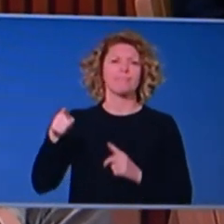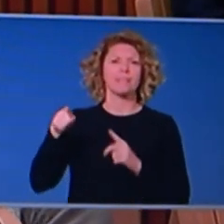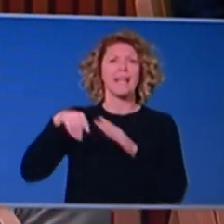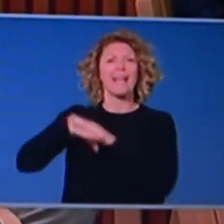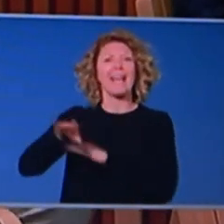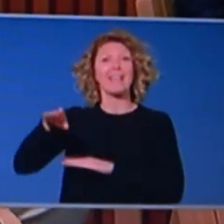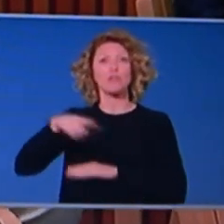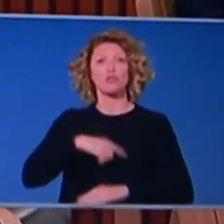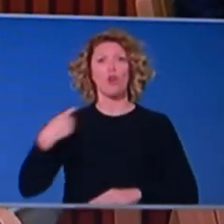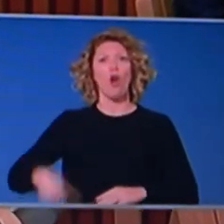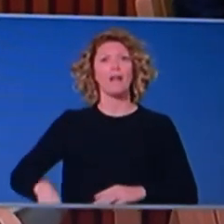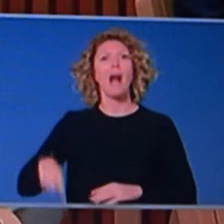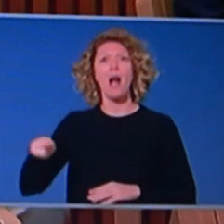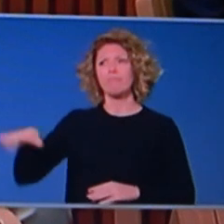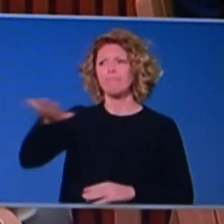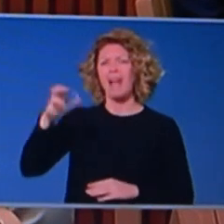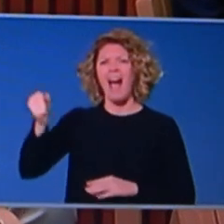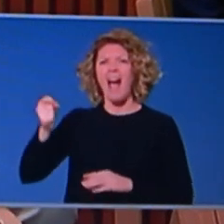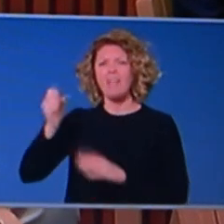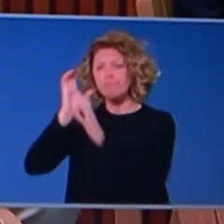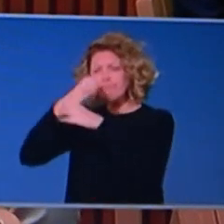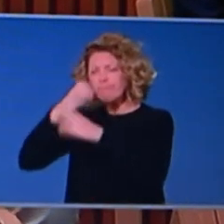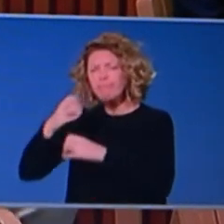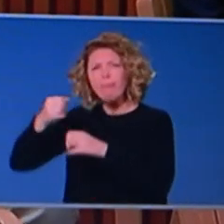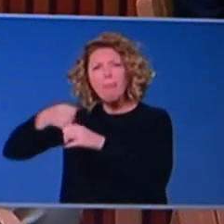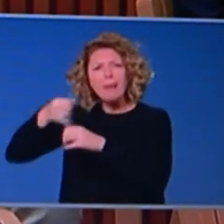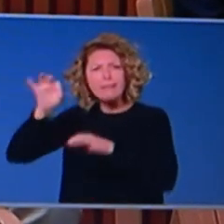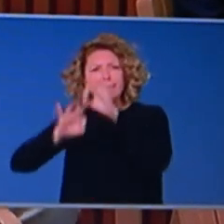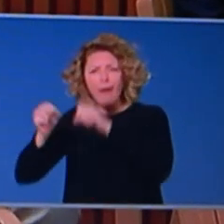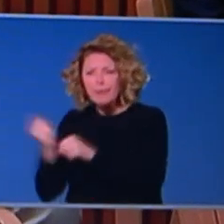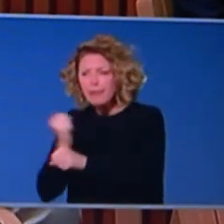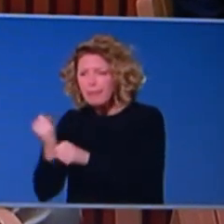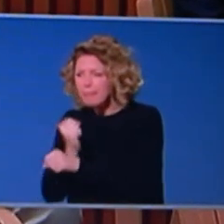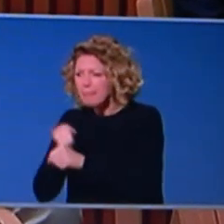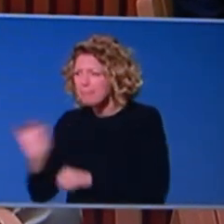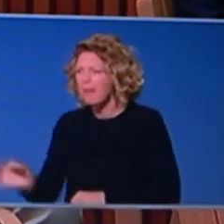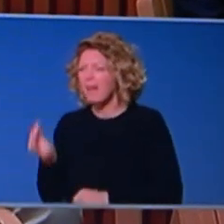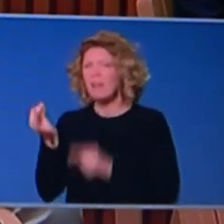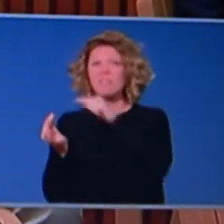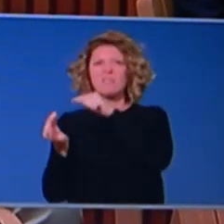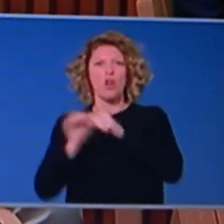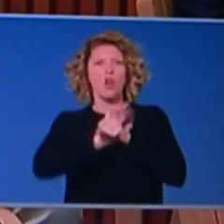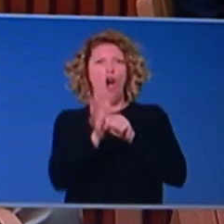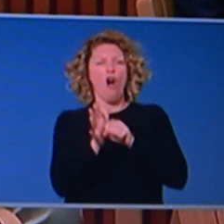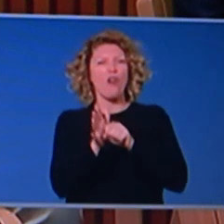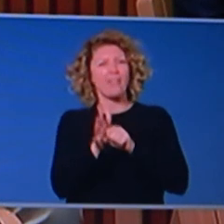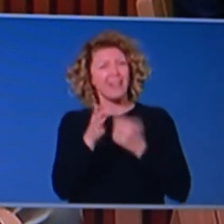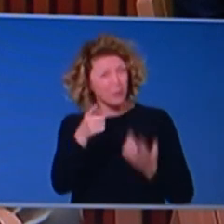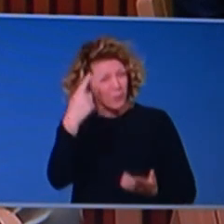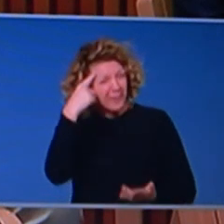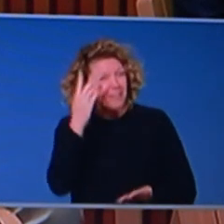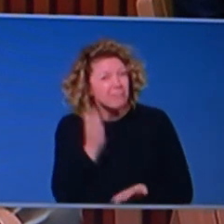Wuhan. Uh, how seriously do you take that comment and how seriously will you be pushing at that,